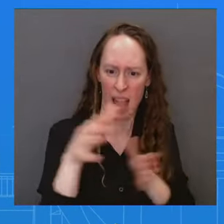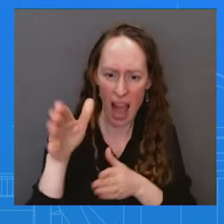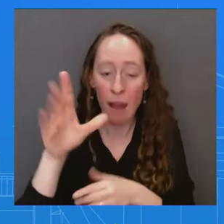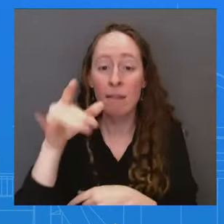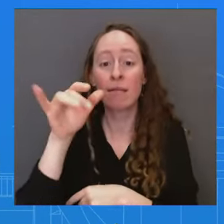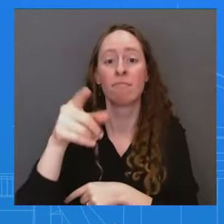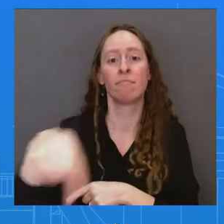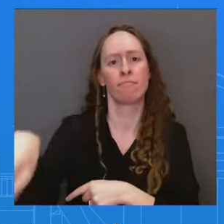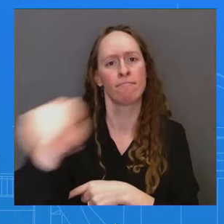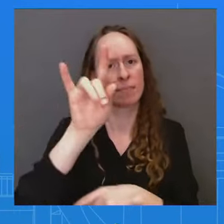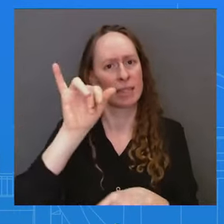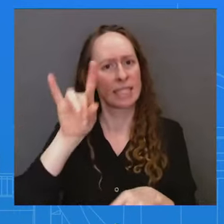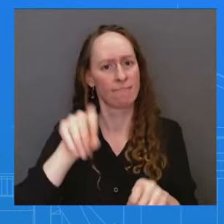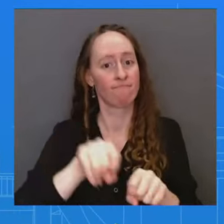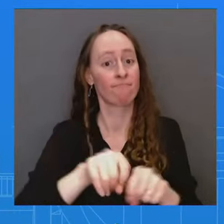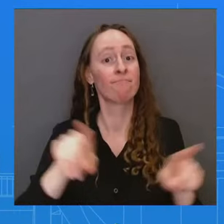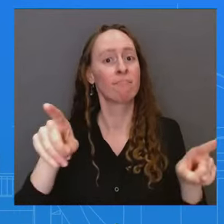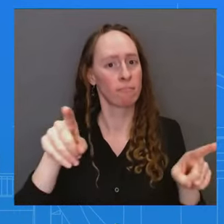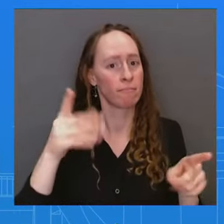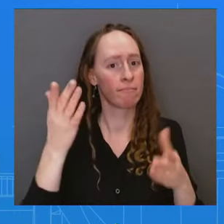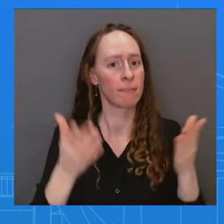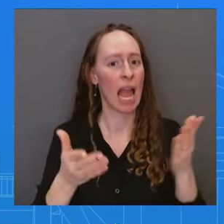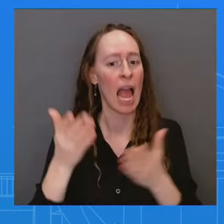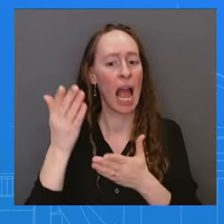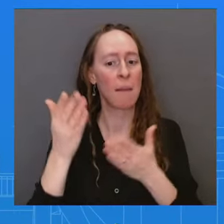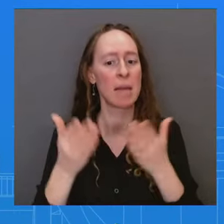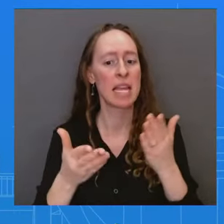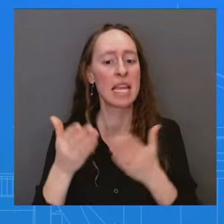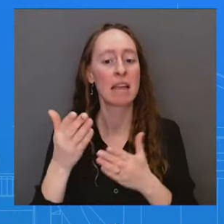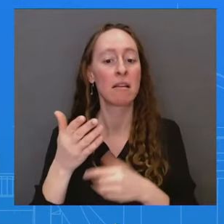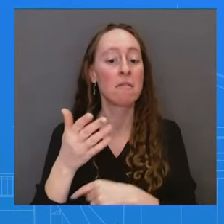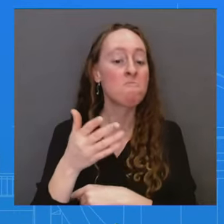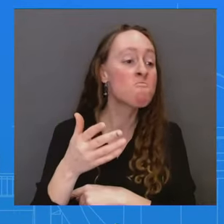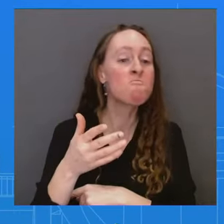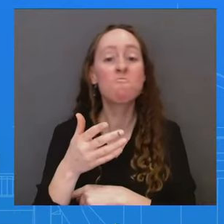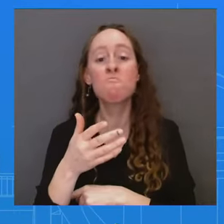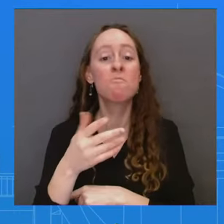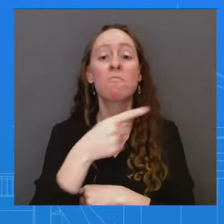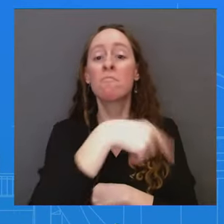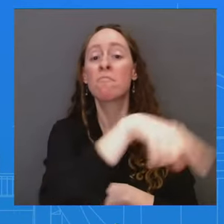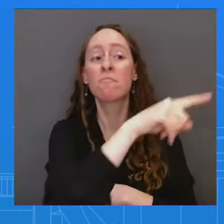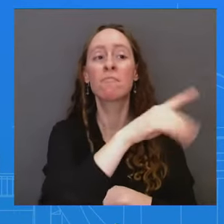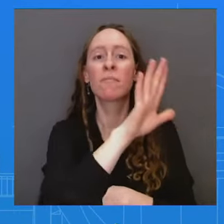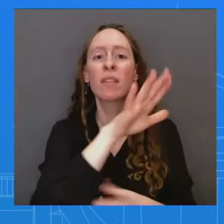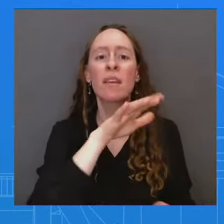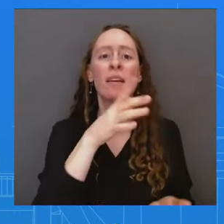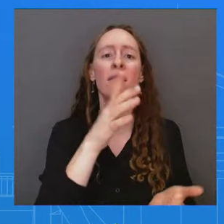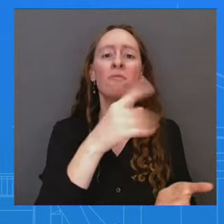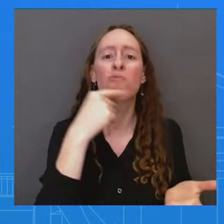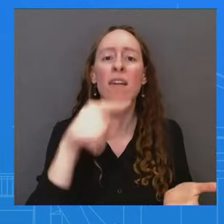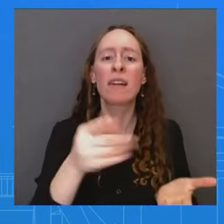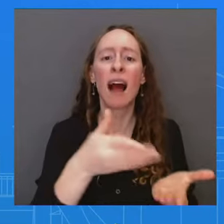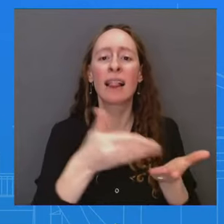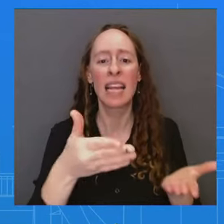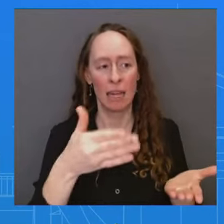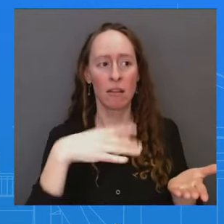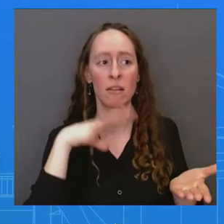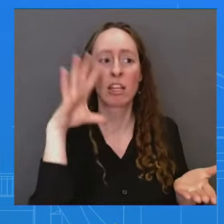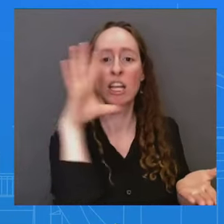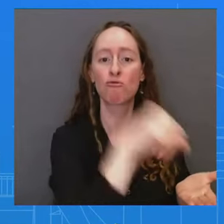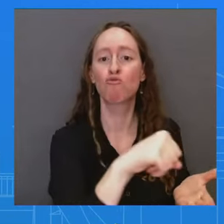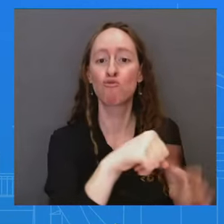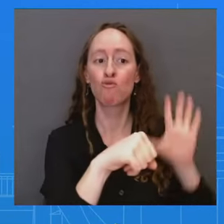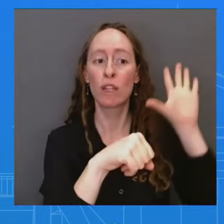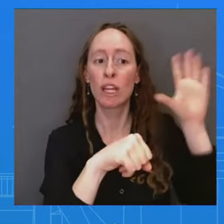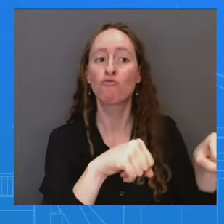about confiscating Russian assets. Could you clarify your position? Do you support in principle confiscating those assets,